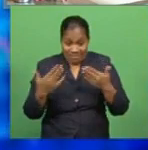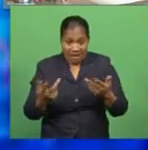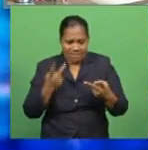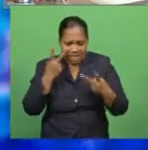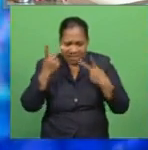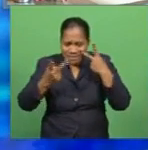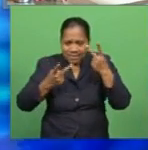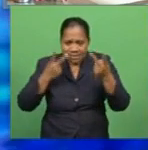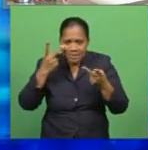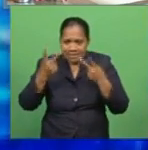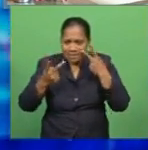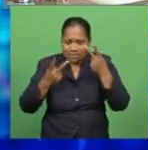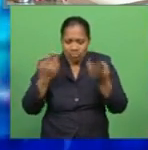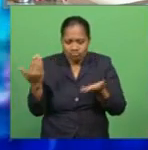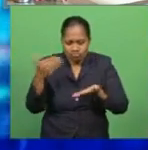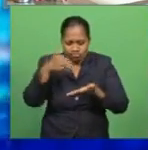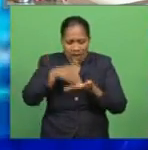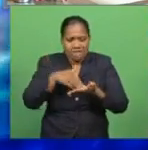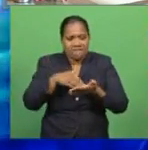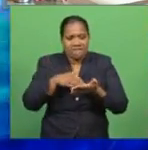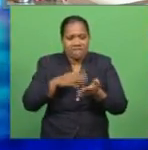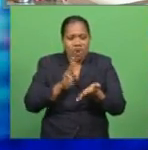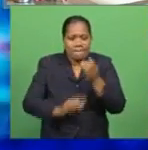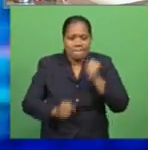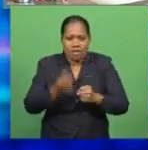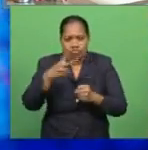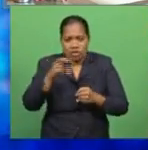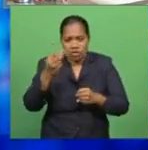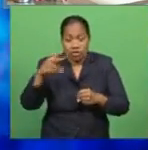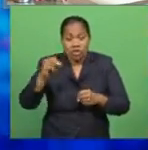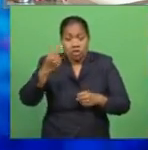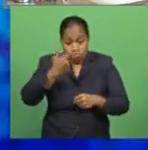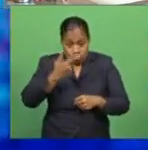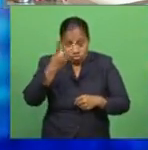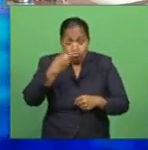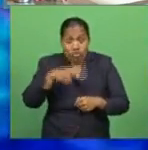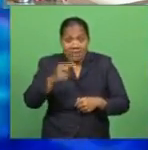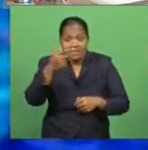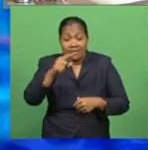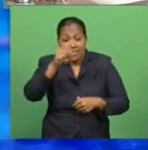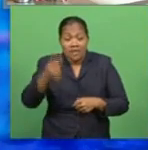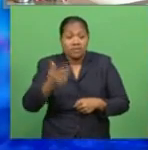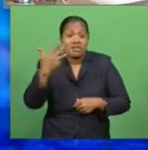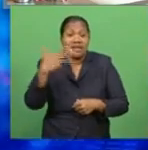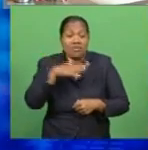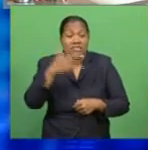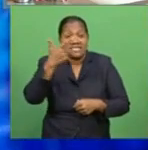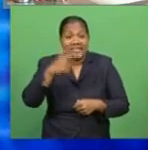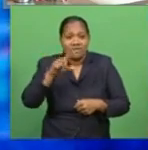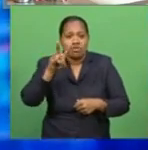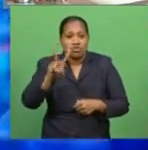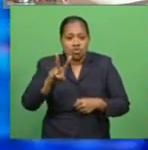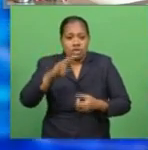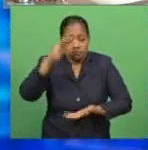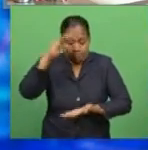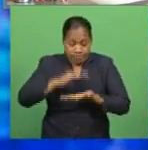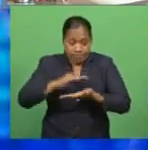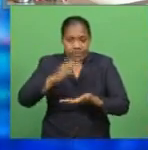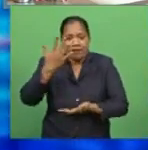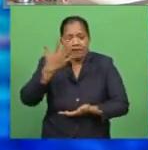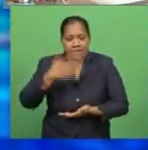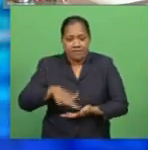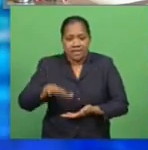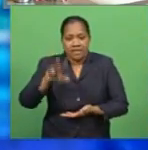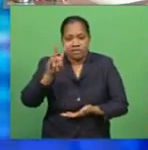arrivals for March 2020 totaled 27,972, a decrease of 52.8 percent compared to